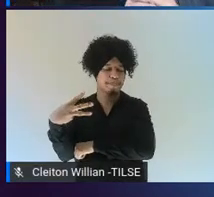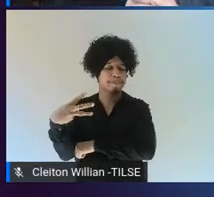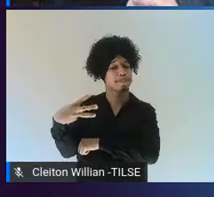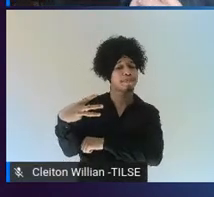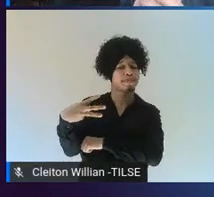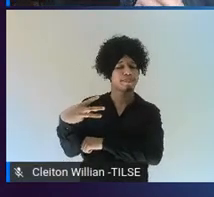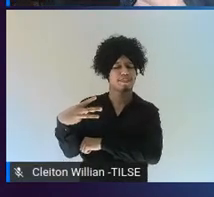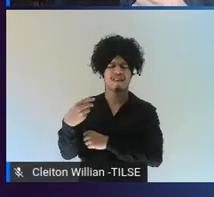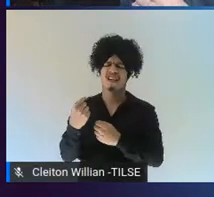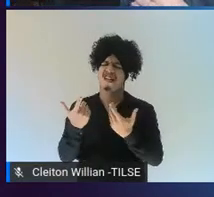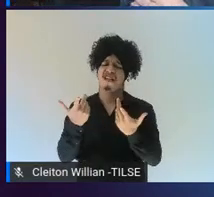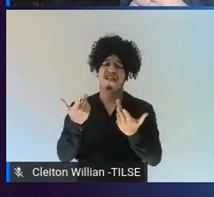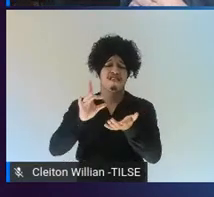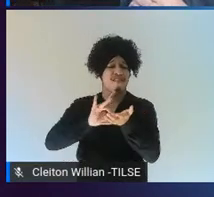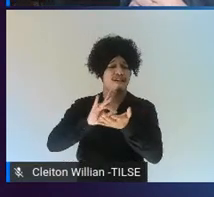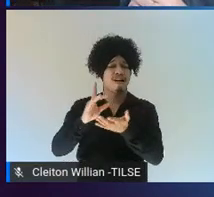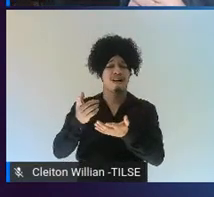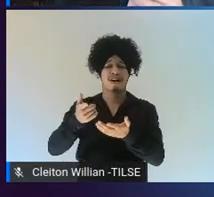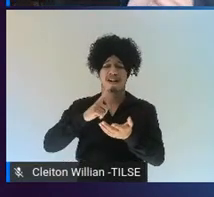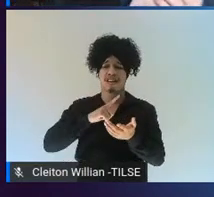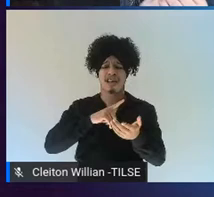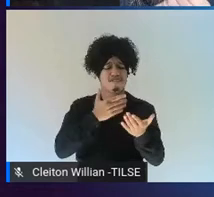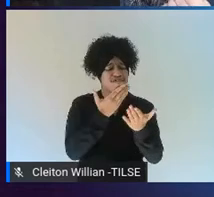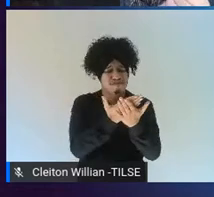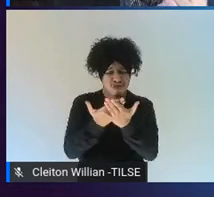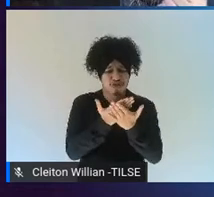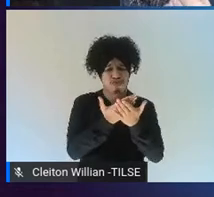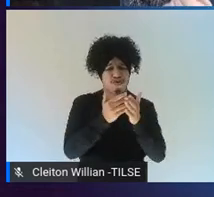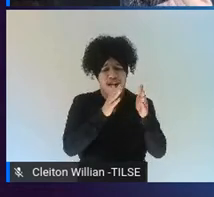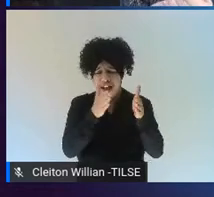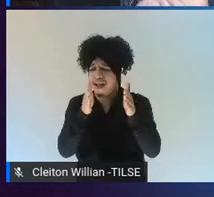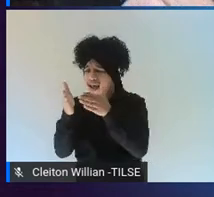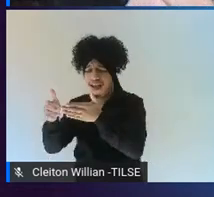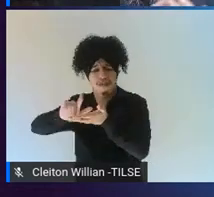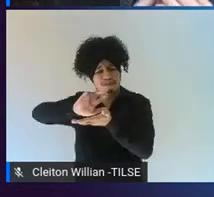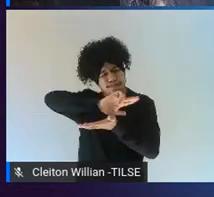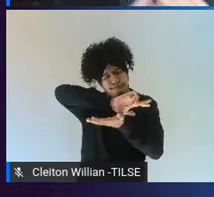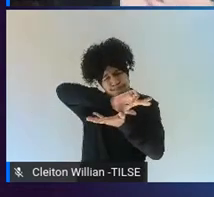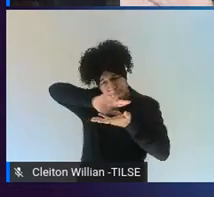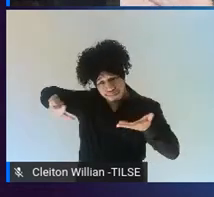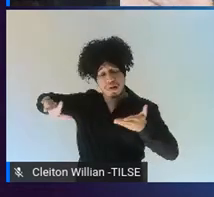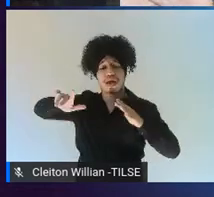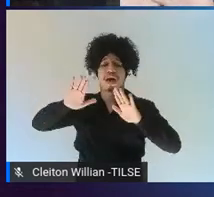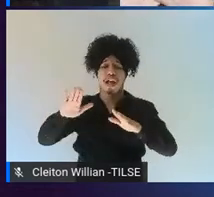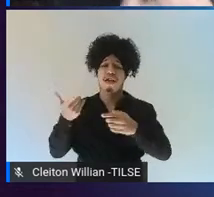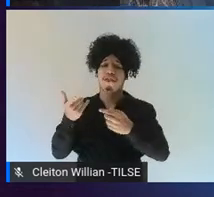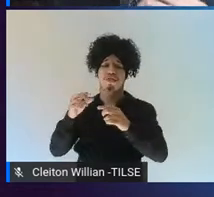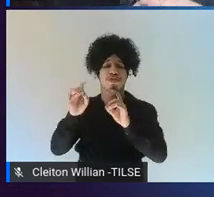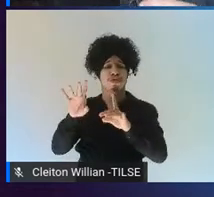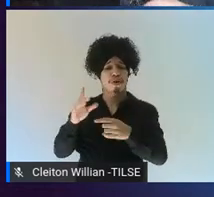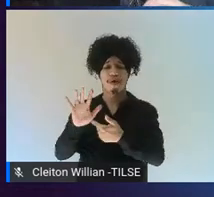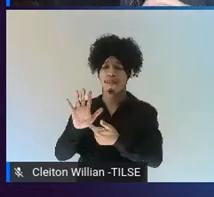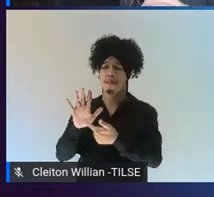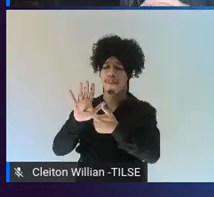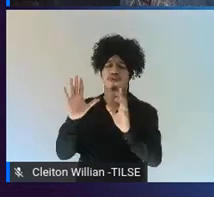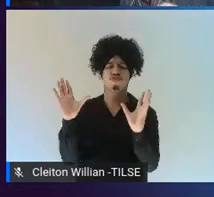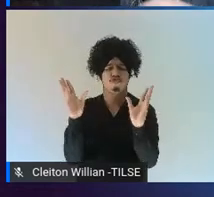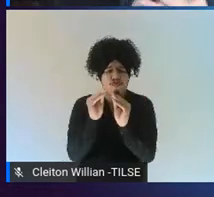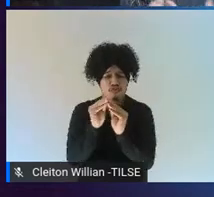case studies out there, and all I'm going to do is provide a very rudimentary, very brief